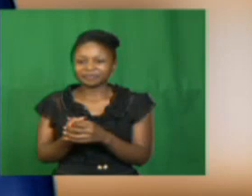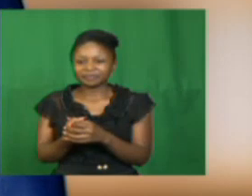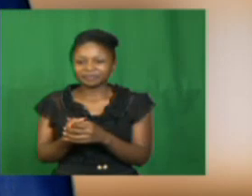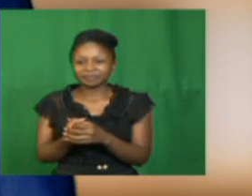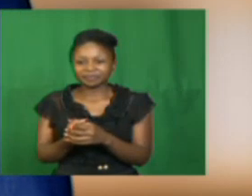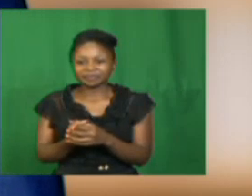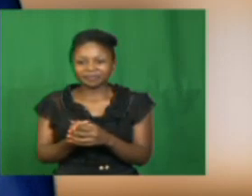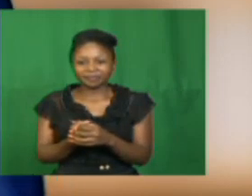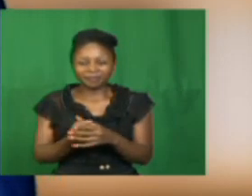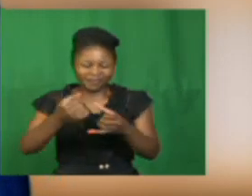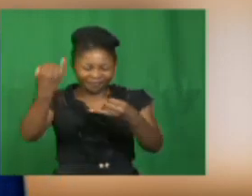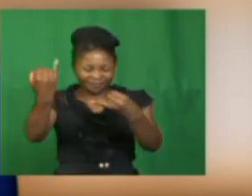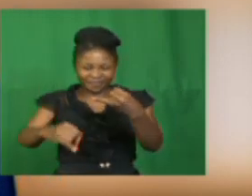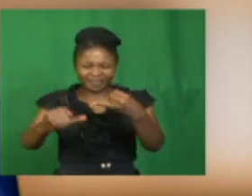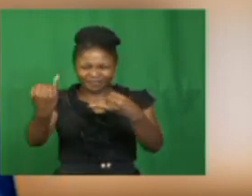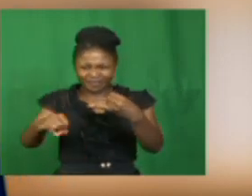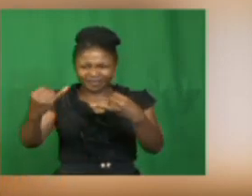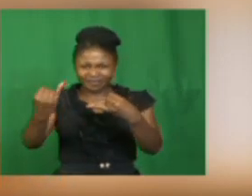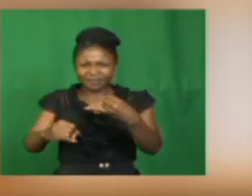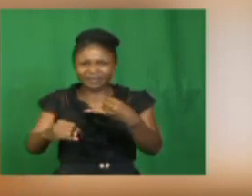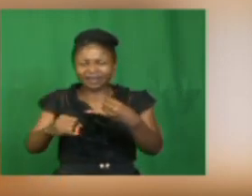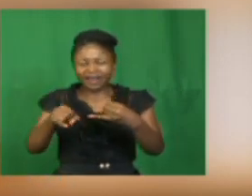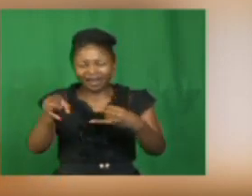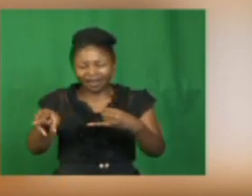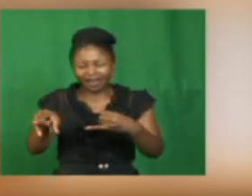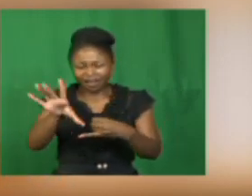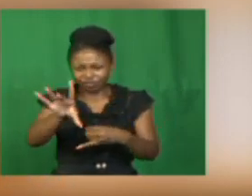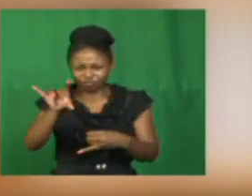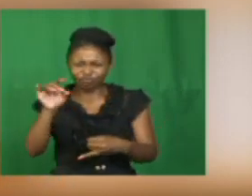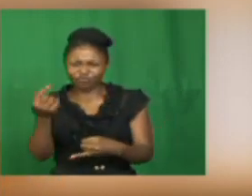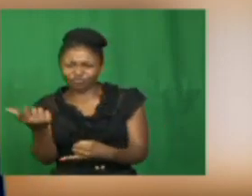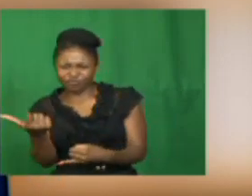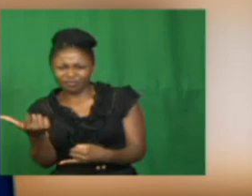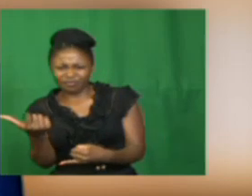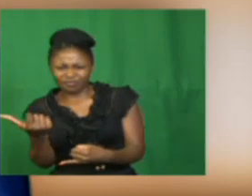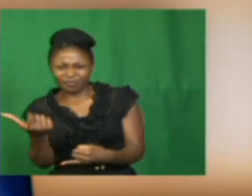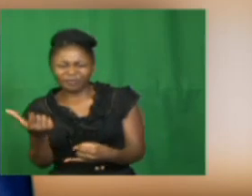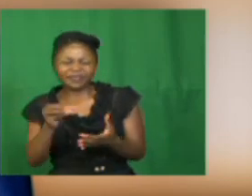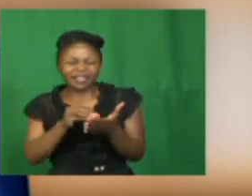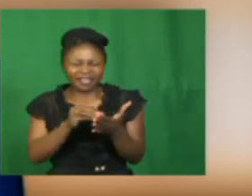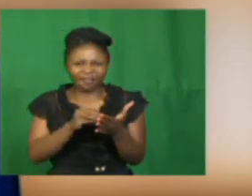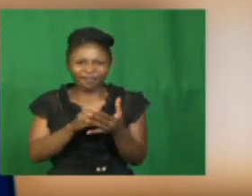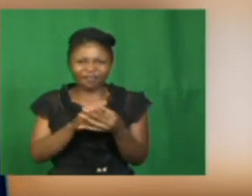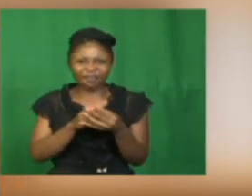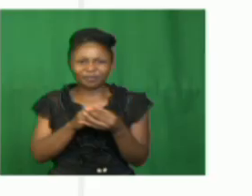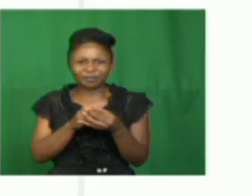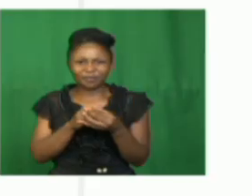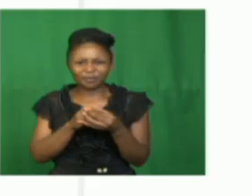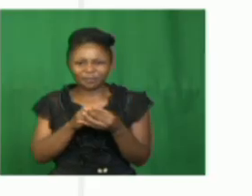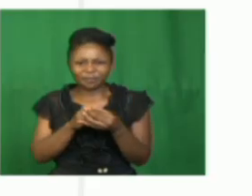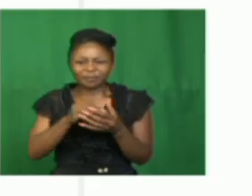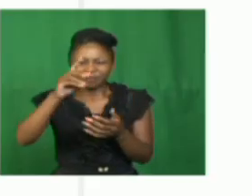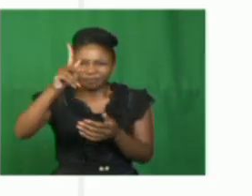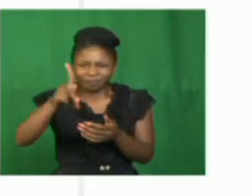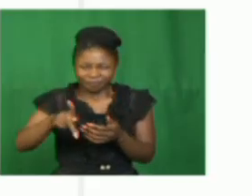the last aspect, amongst the few that we have chosen, is the plot. Now, my dear grade